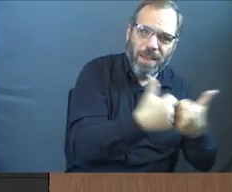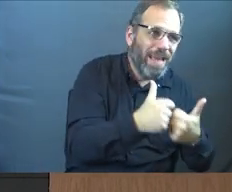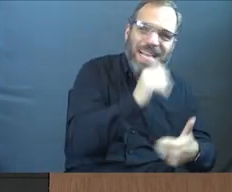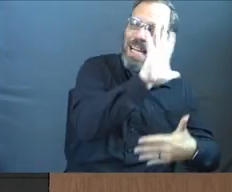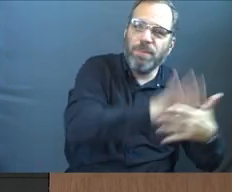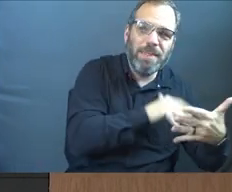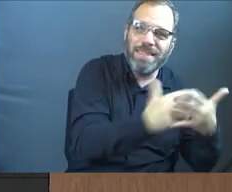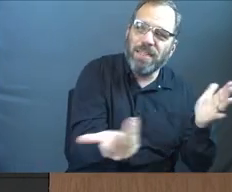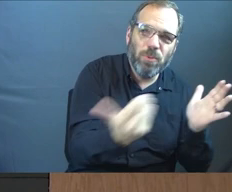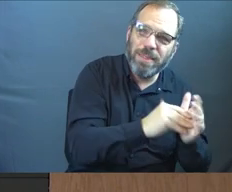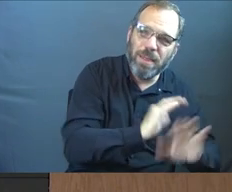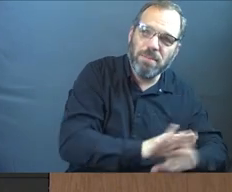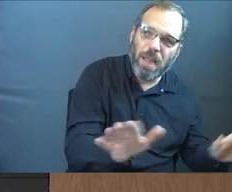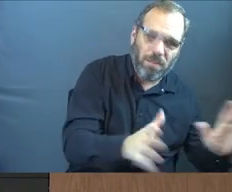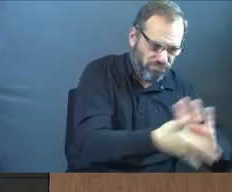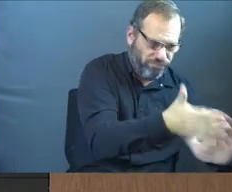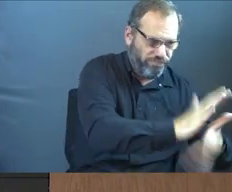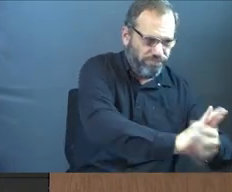rescheduled.